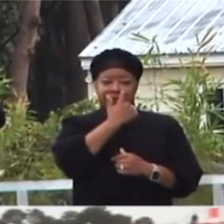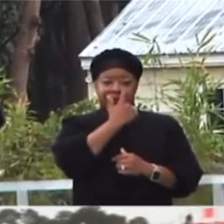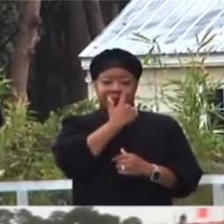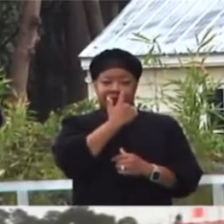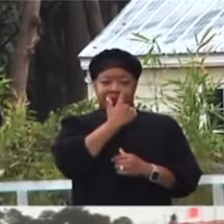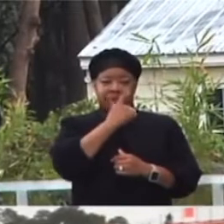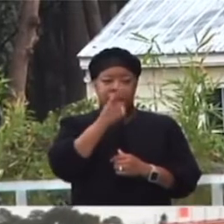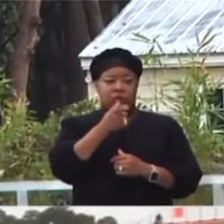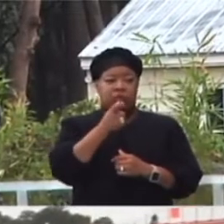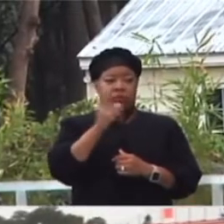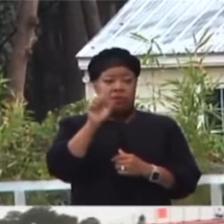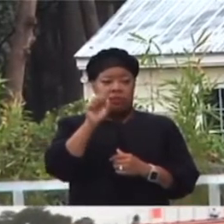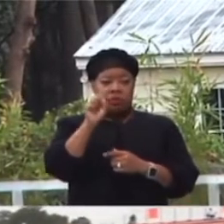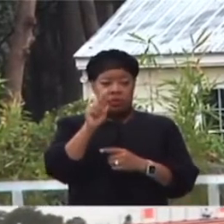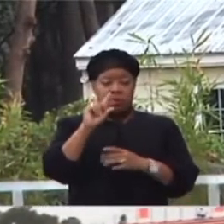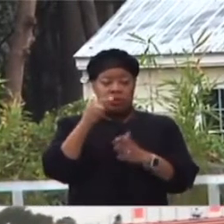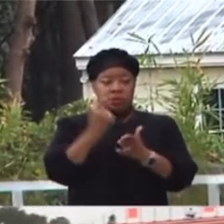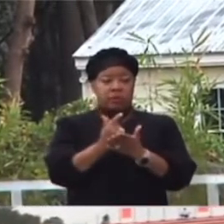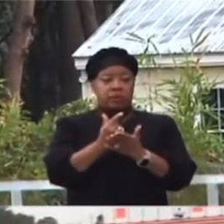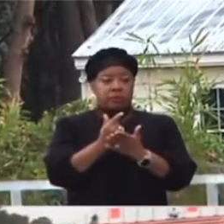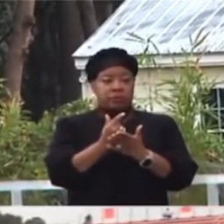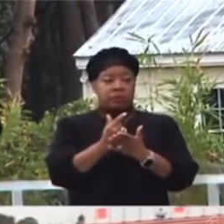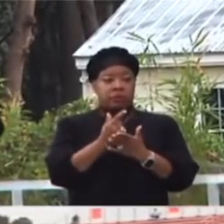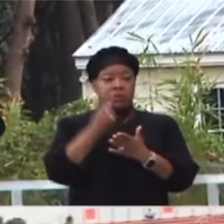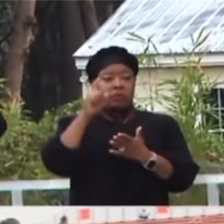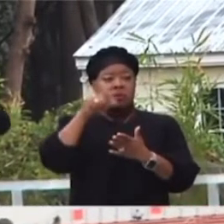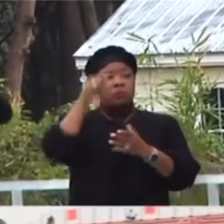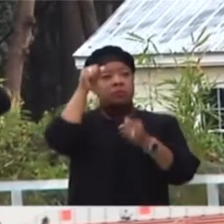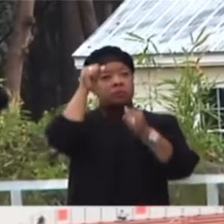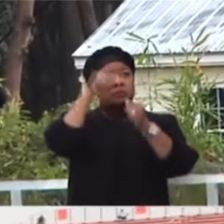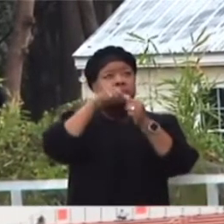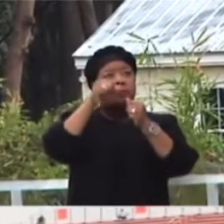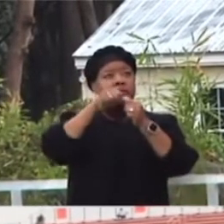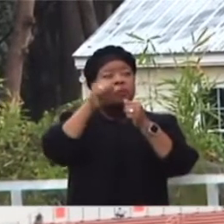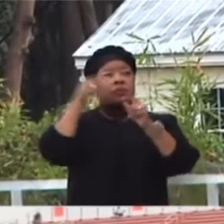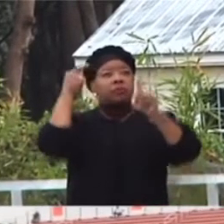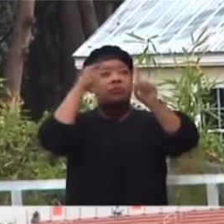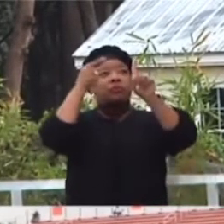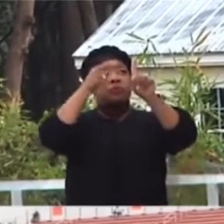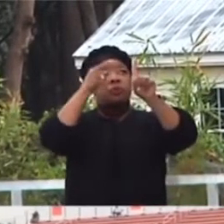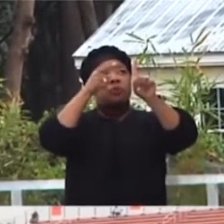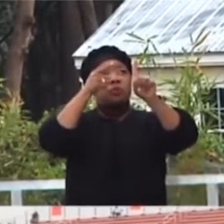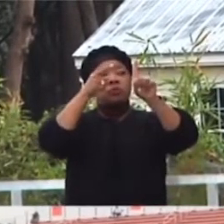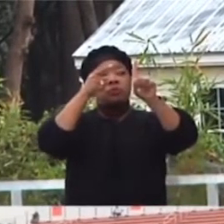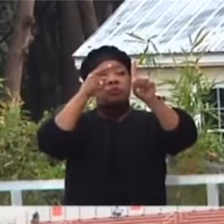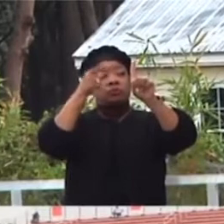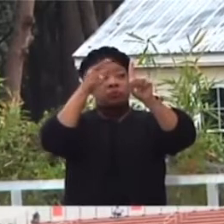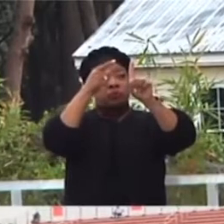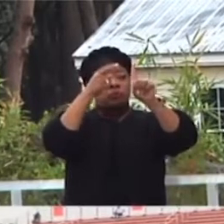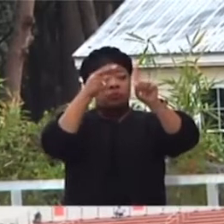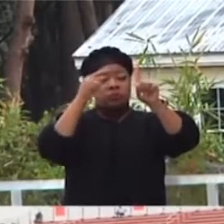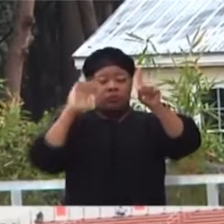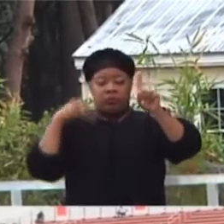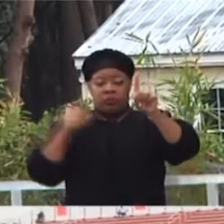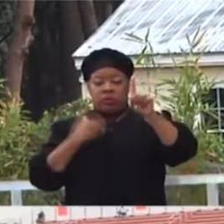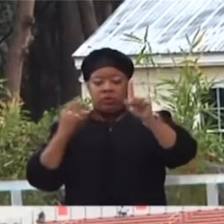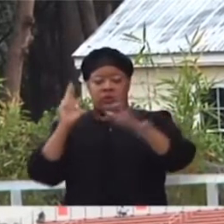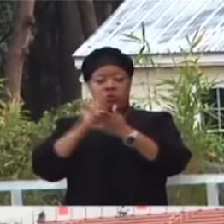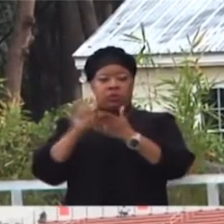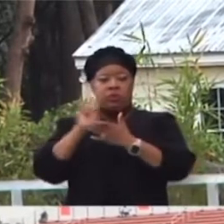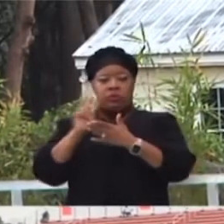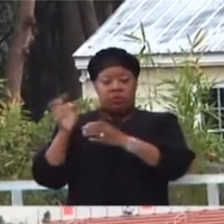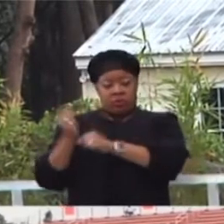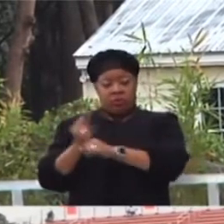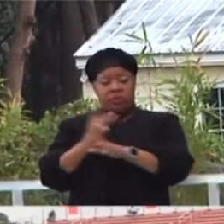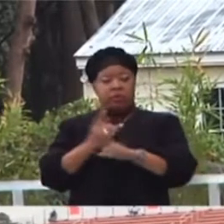As a Savannah State University graduate, you must keep in mind the high purpose for which you have aspired and for which our university has